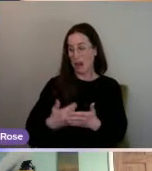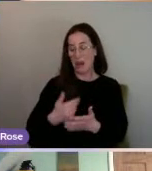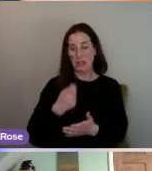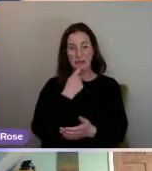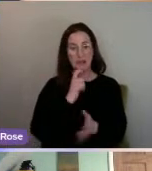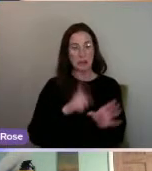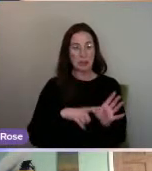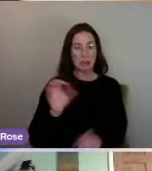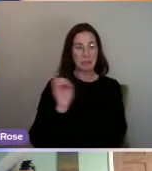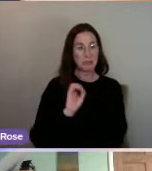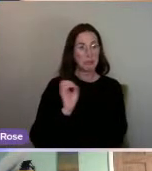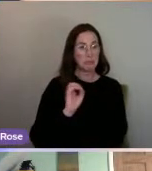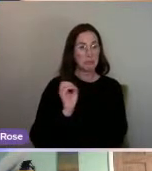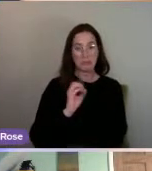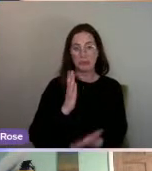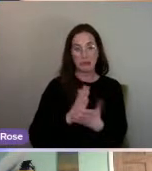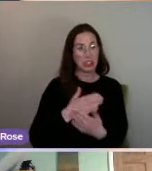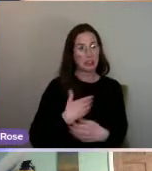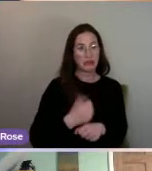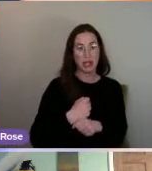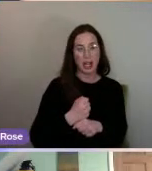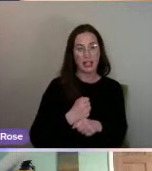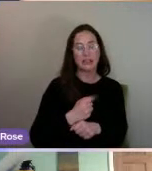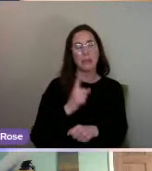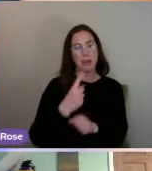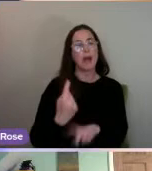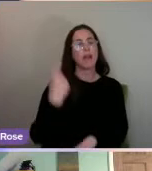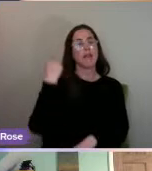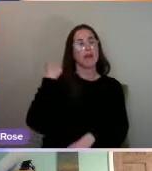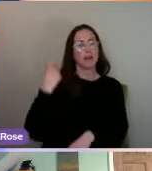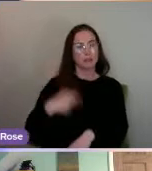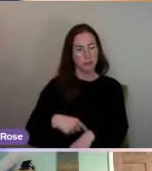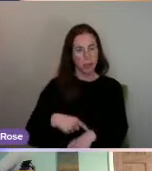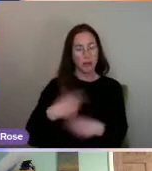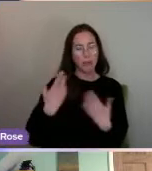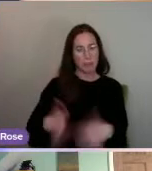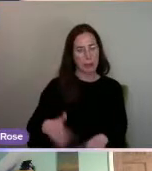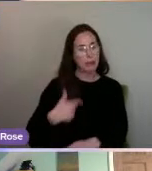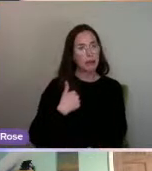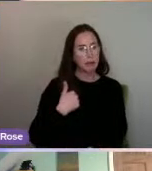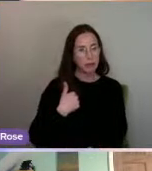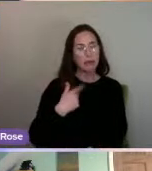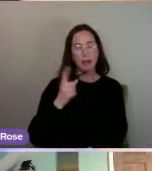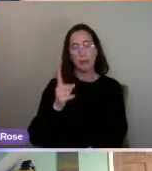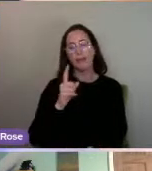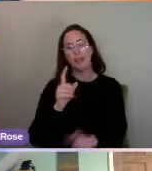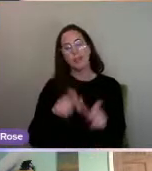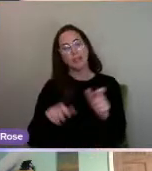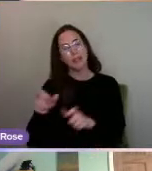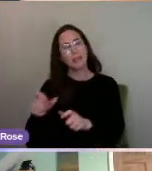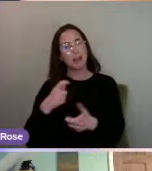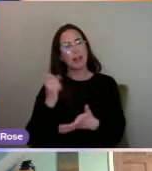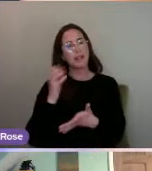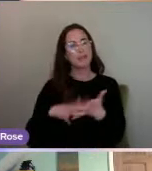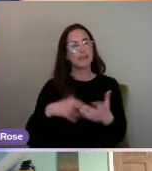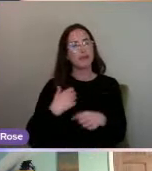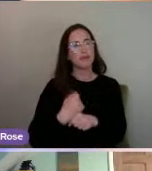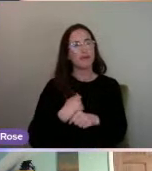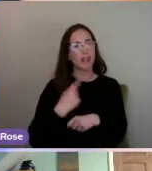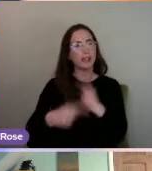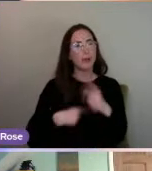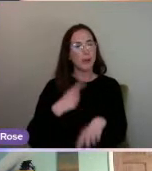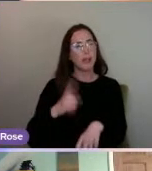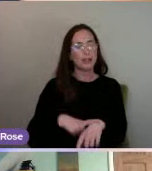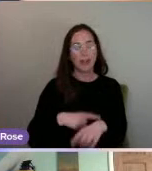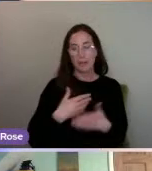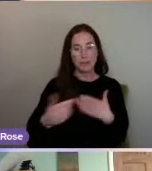experienced serious stress. But this is what it's about. mean, people experience stress all the time anyway, even if you've got good